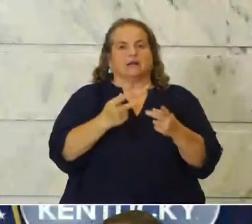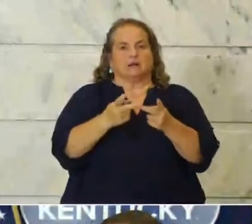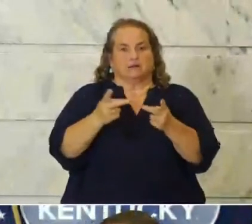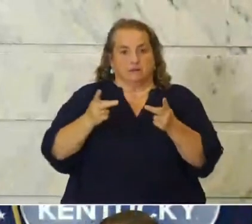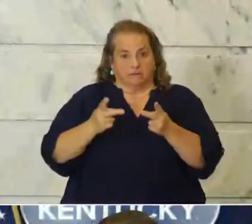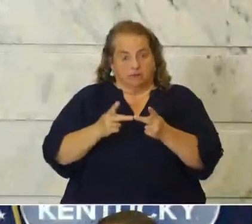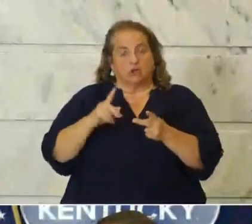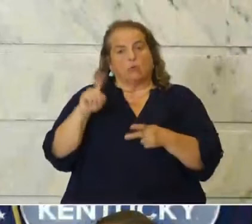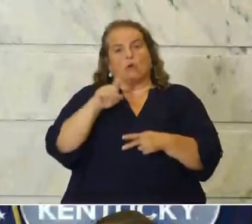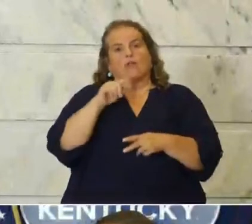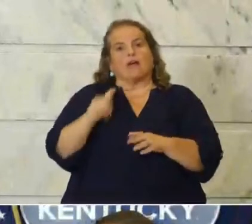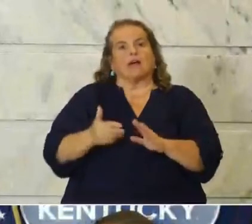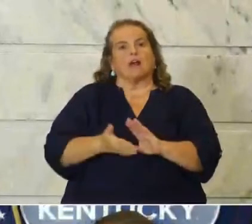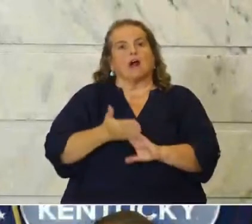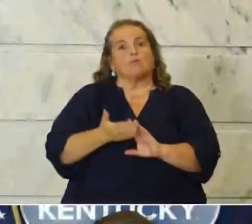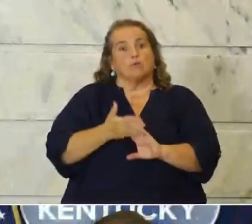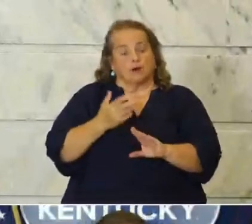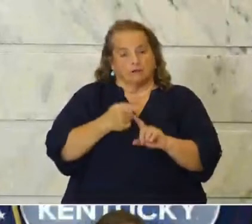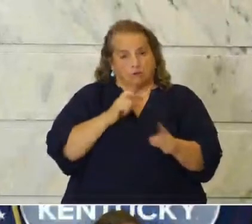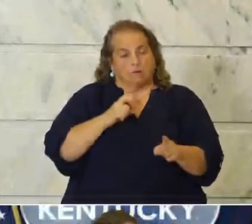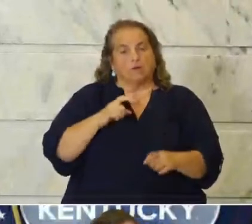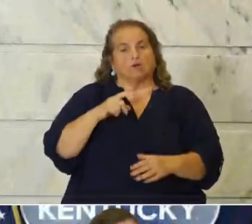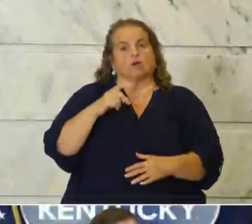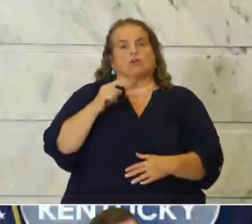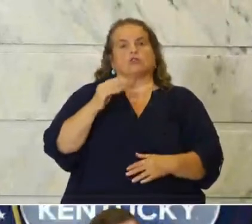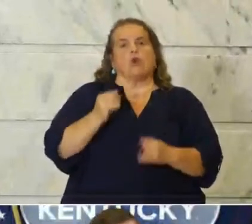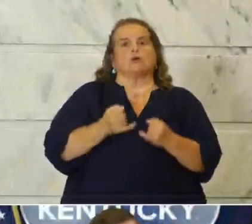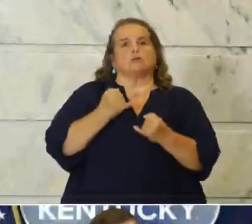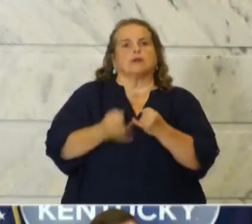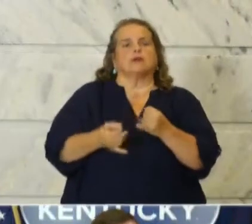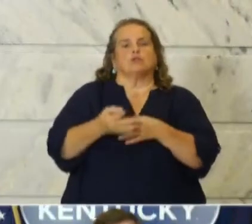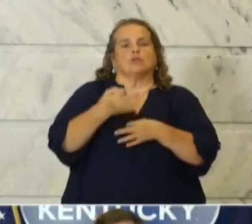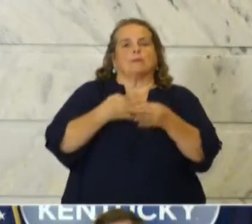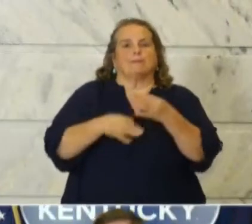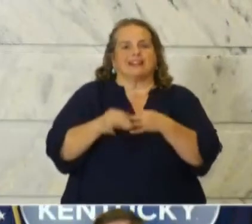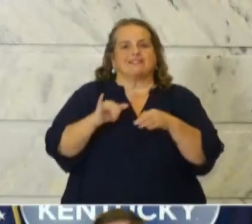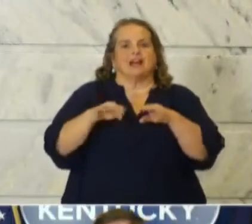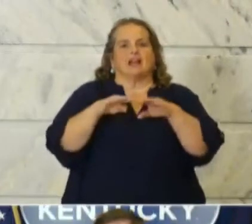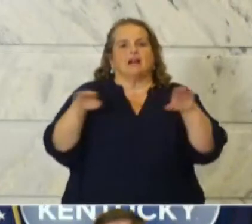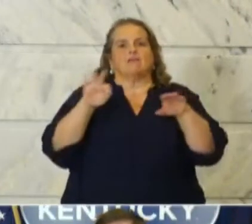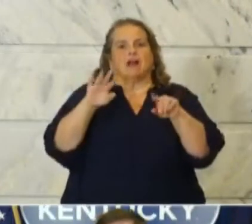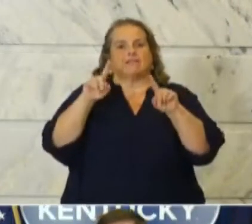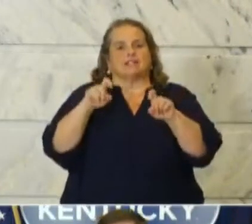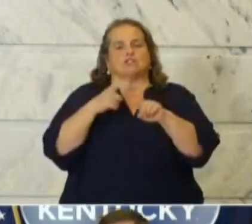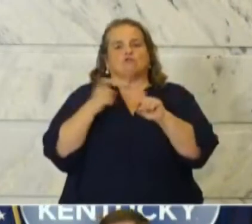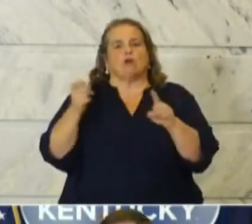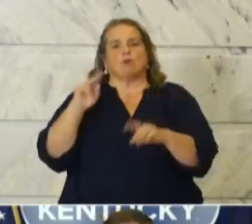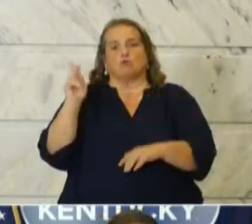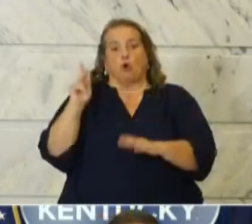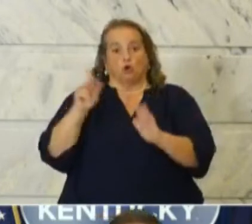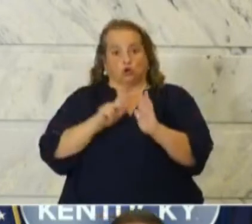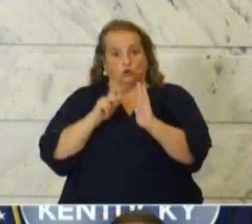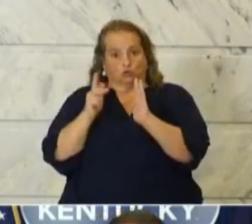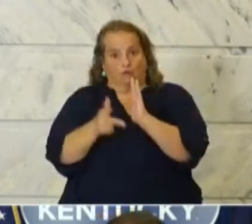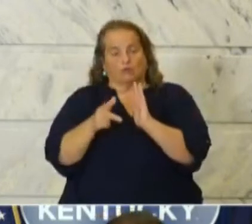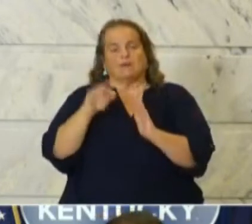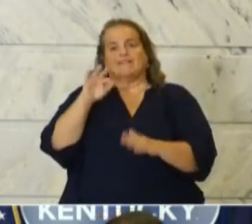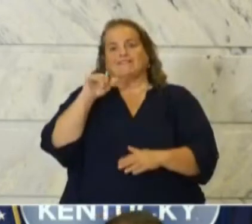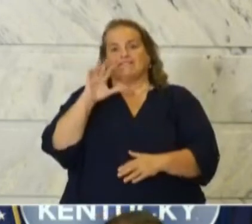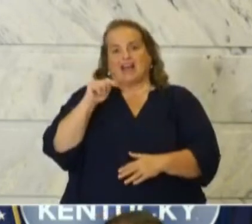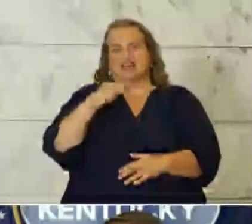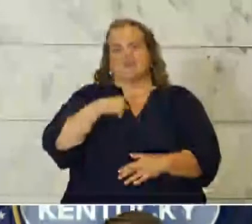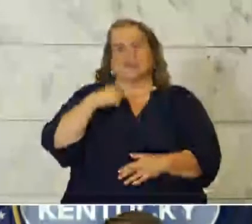they could operate out of to ultimately replace that level of testing from the Kroger drive throughs. And in fact, we think